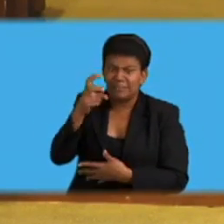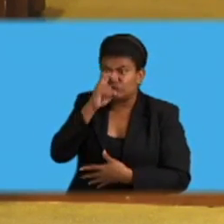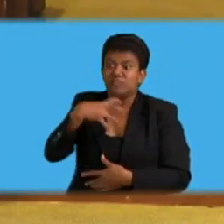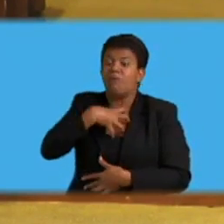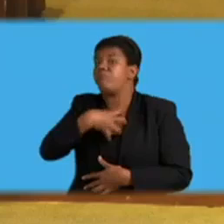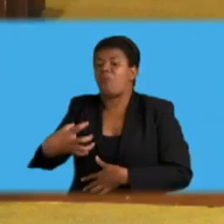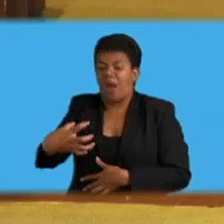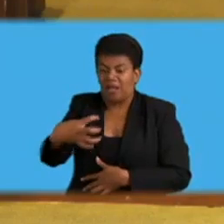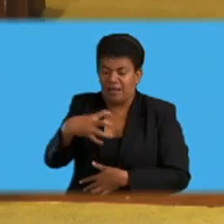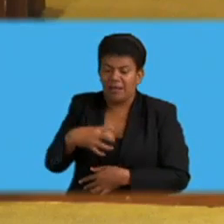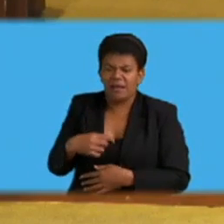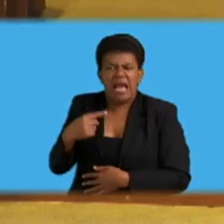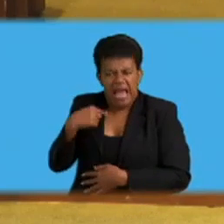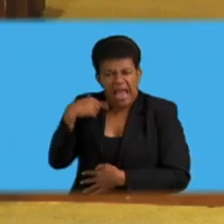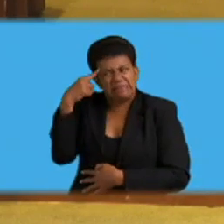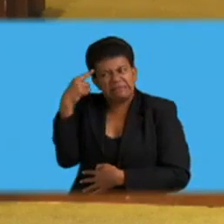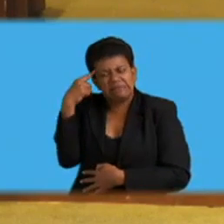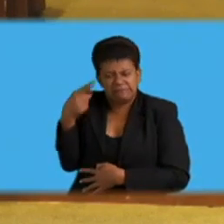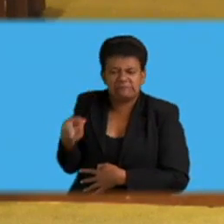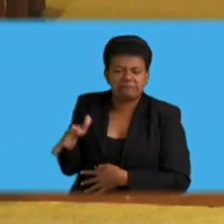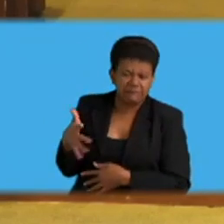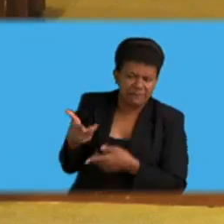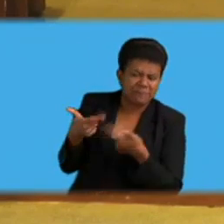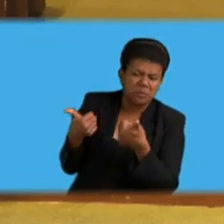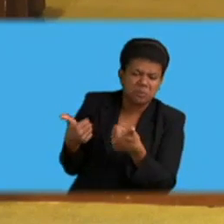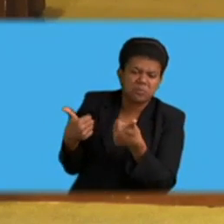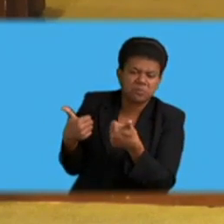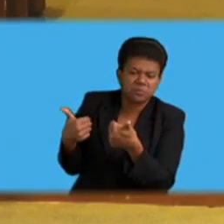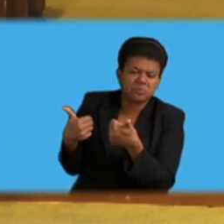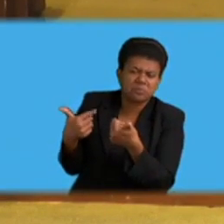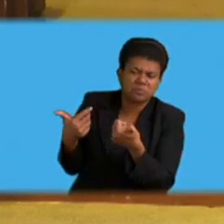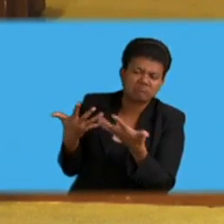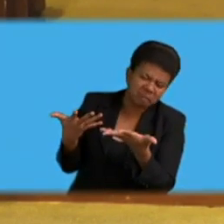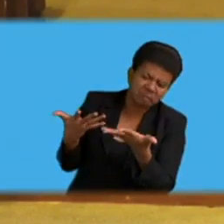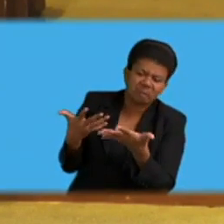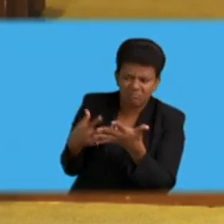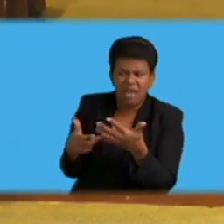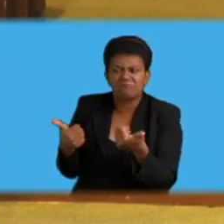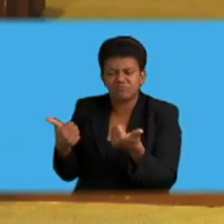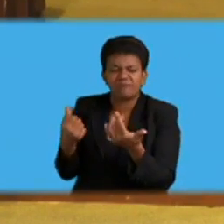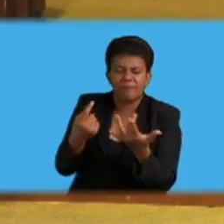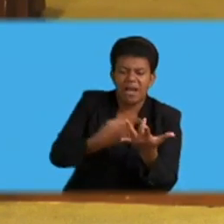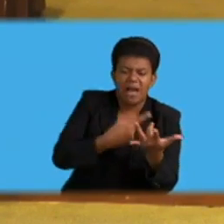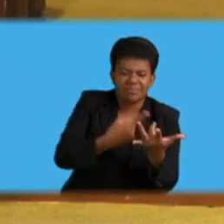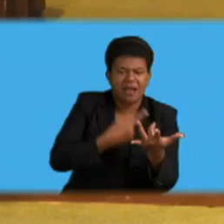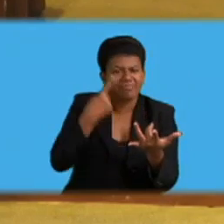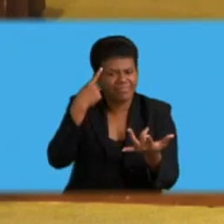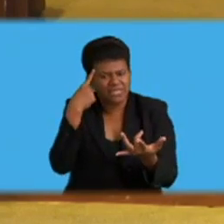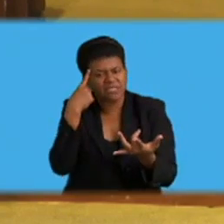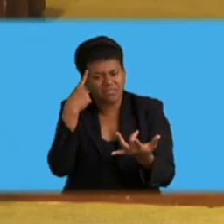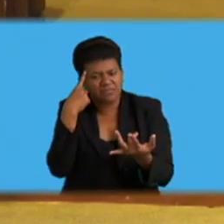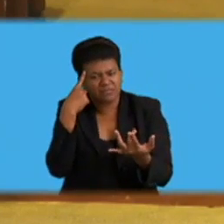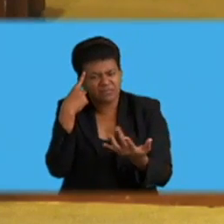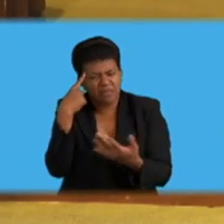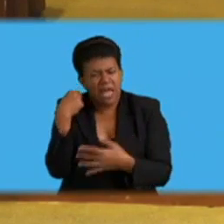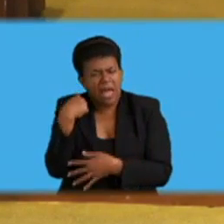part of the broader solution. But I believe, honorable deputy speaker, we